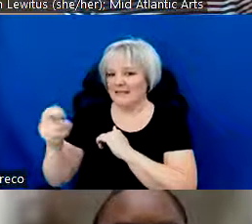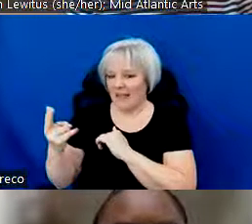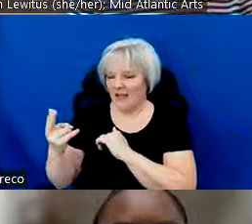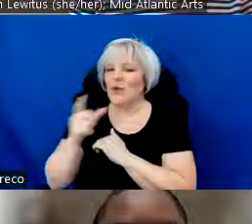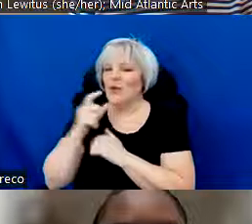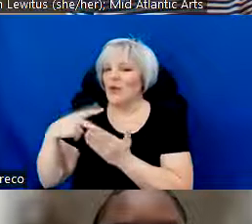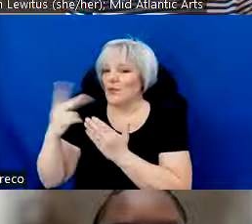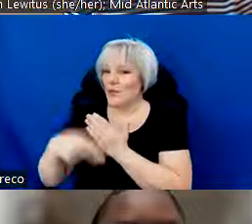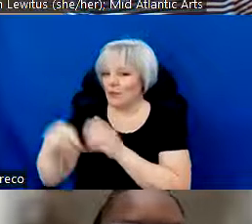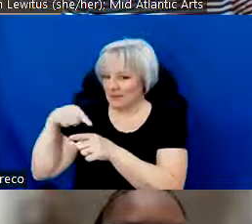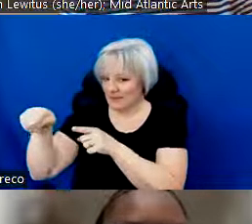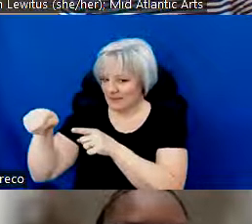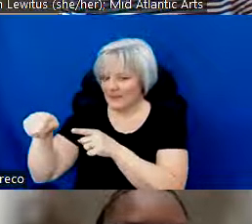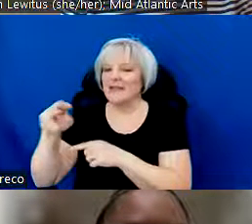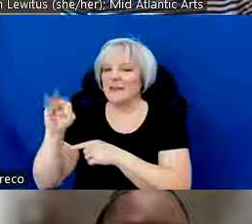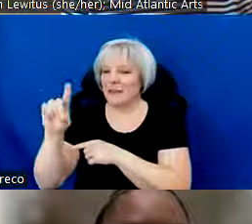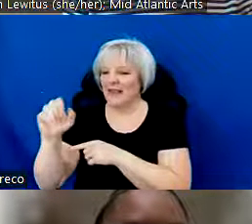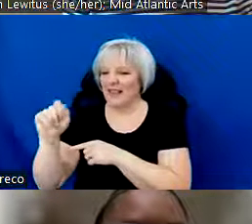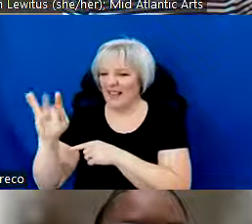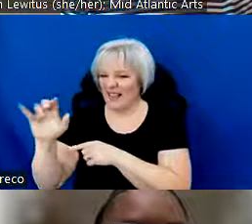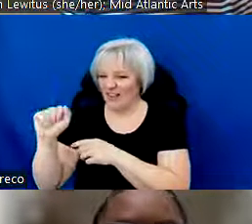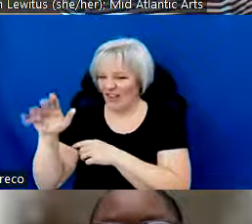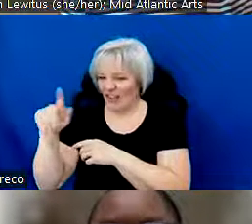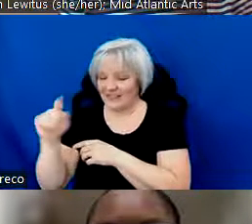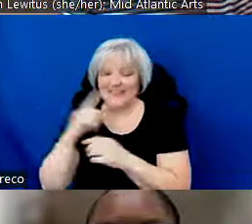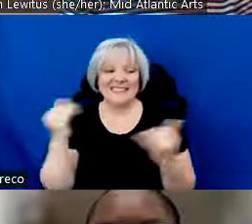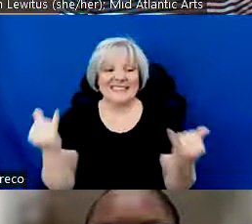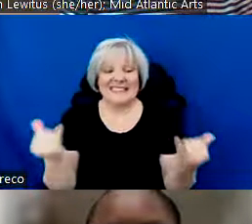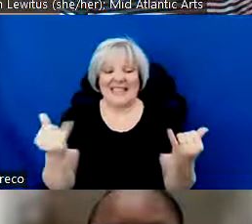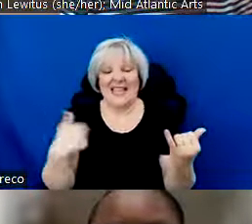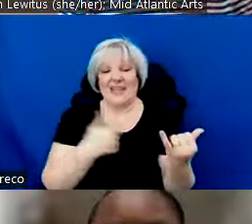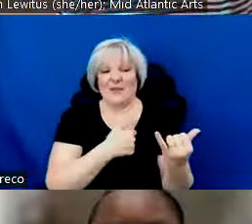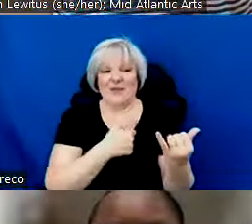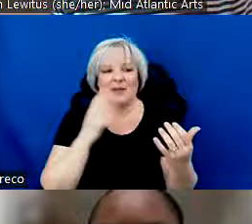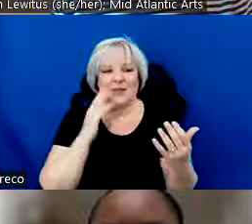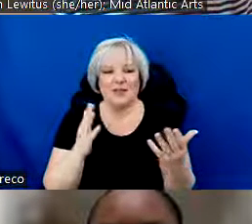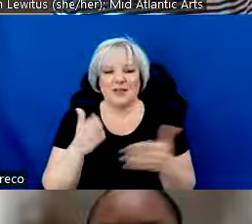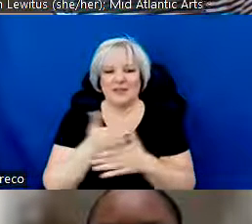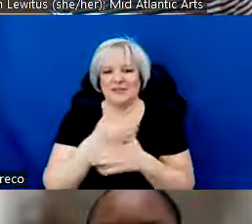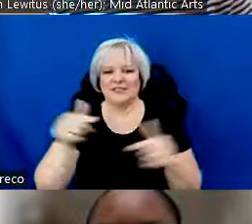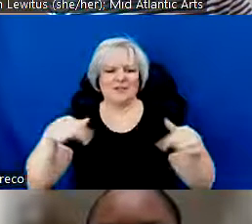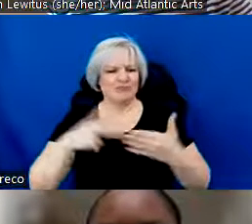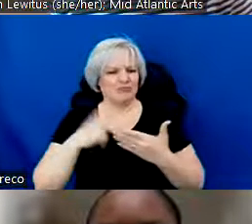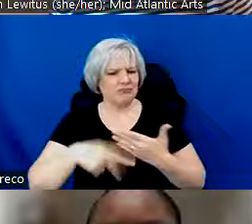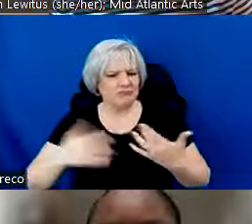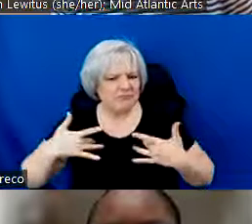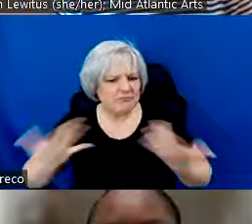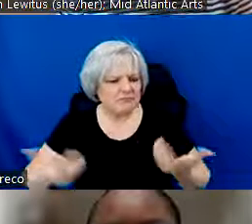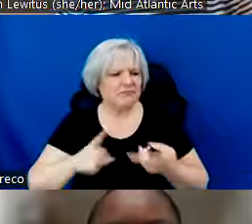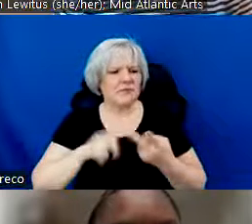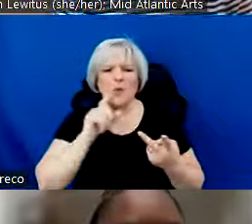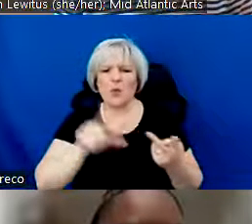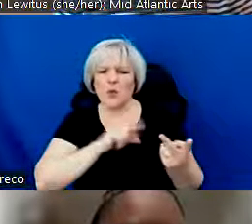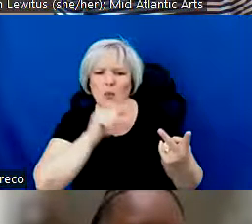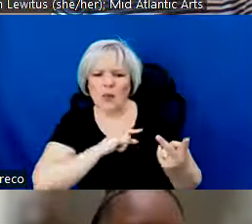the Program Specialist at Mid-Atlantic Arts. Today, we will share what this program is, who is eligible, and